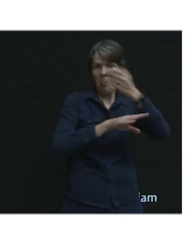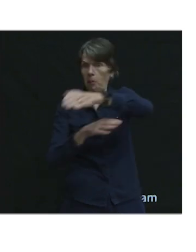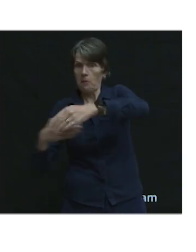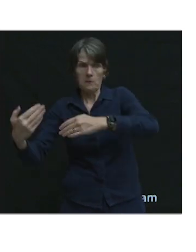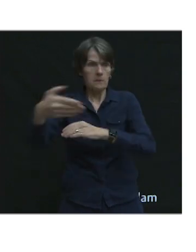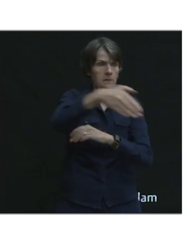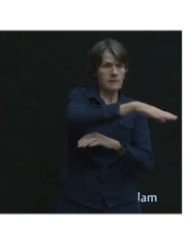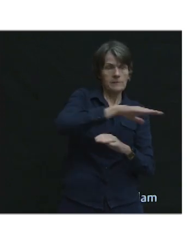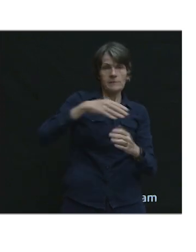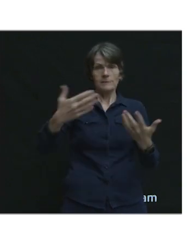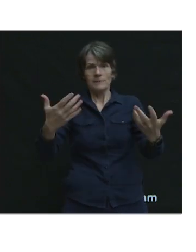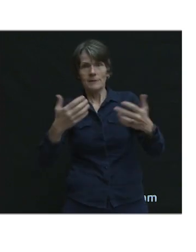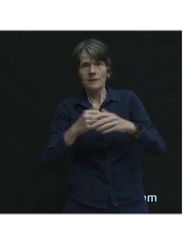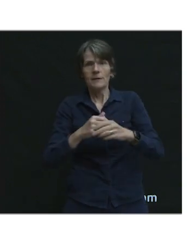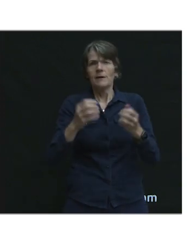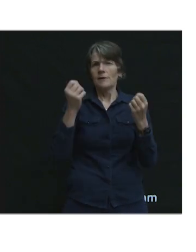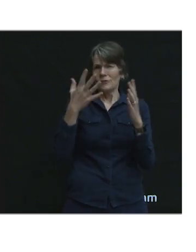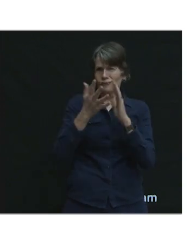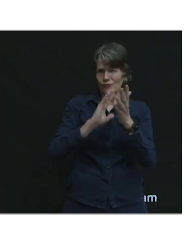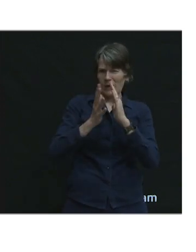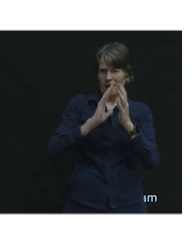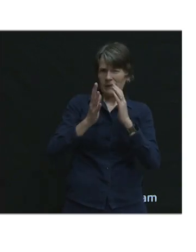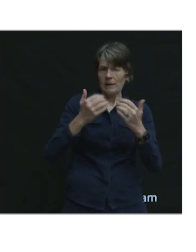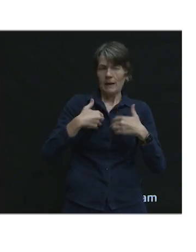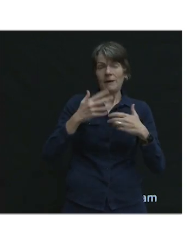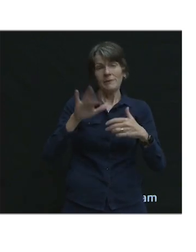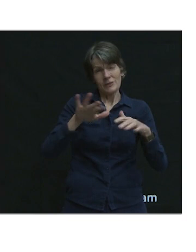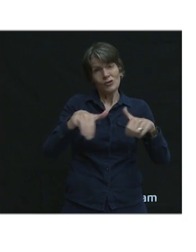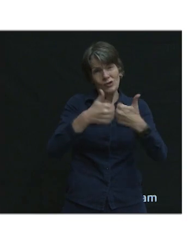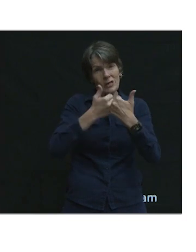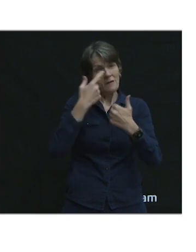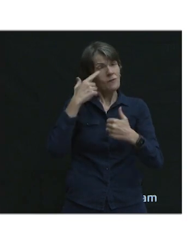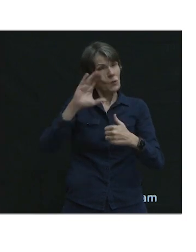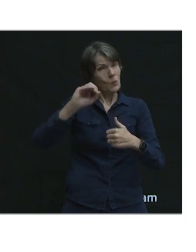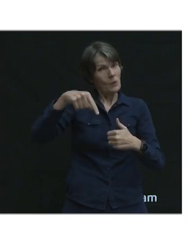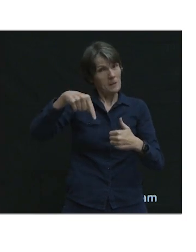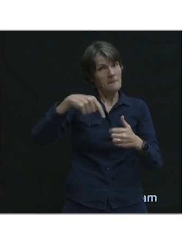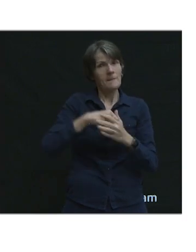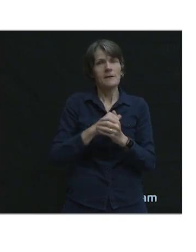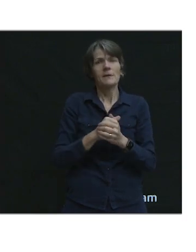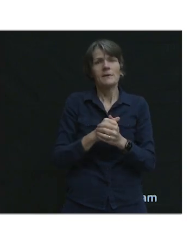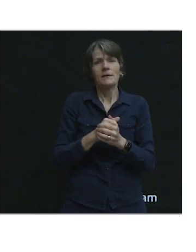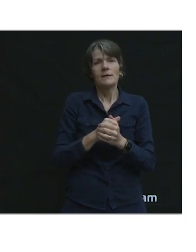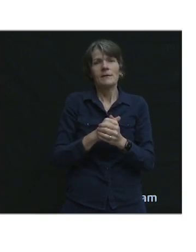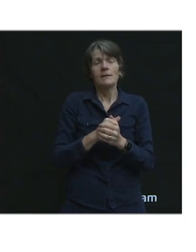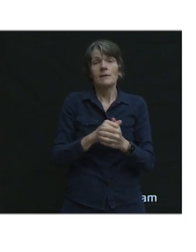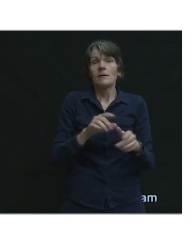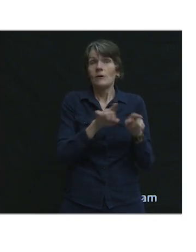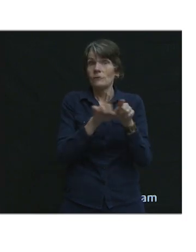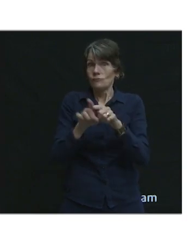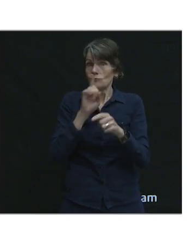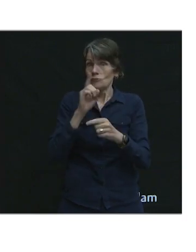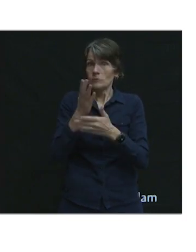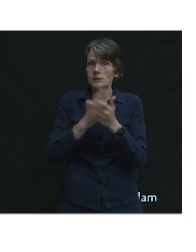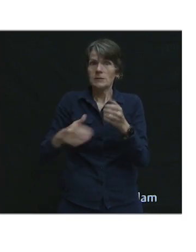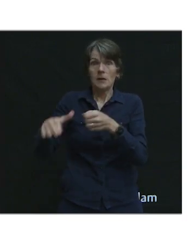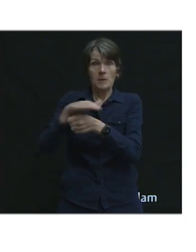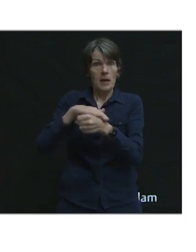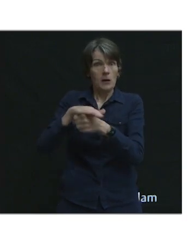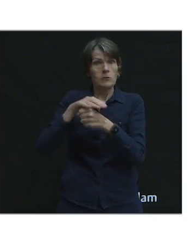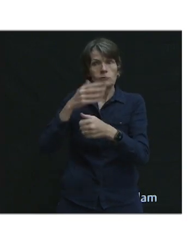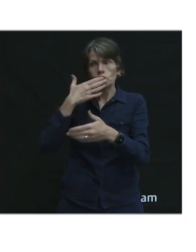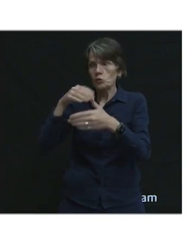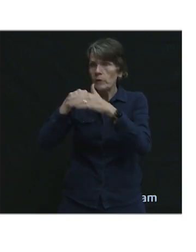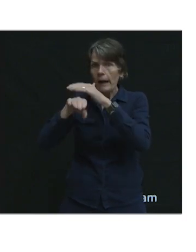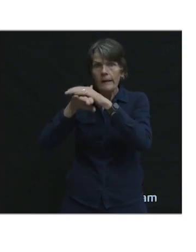This is the thorough for a lot of the traffic and that's one of the challenges here. It's also true that certain areas of Coquitlam have great access